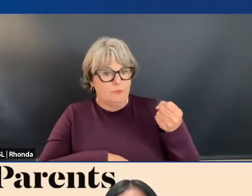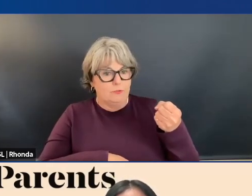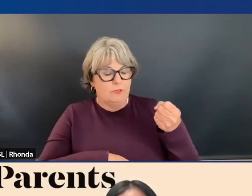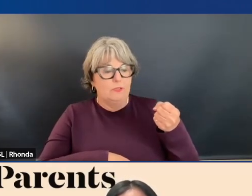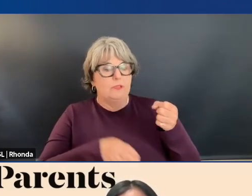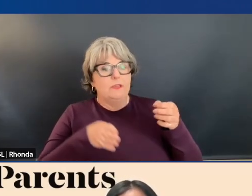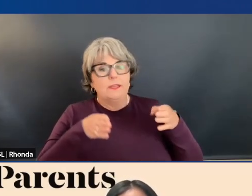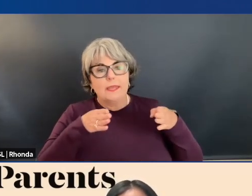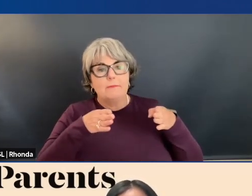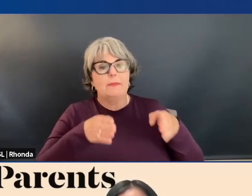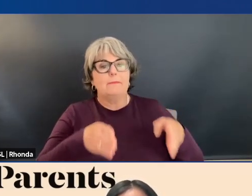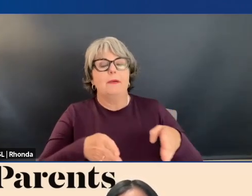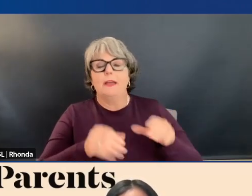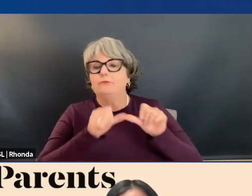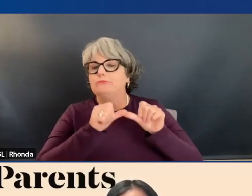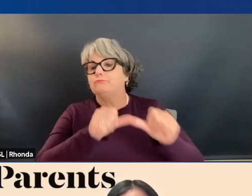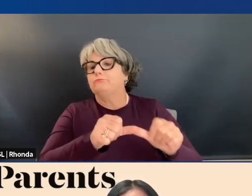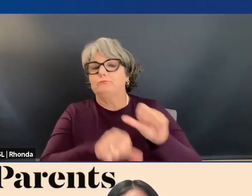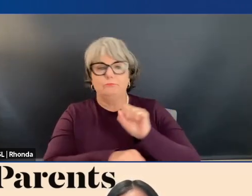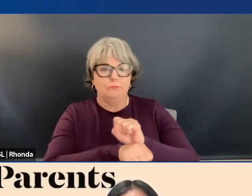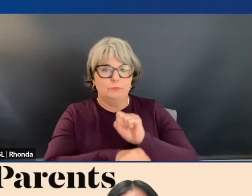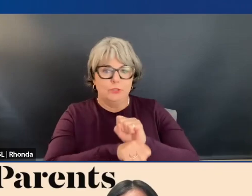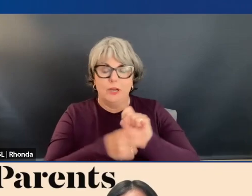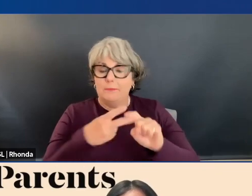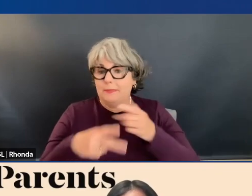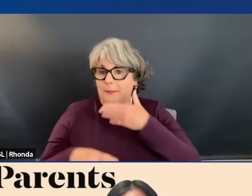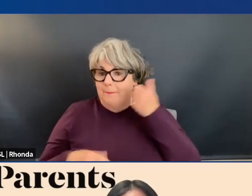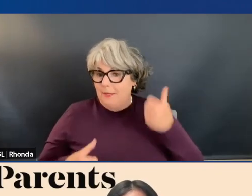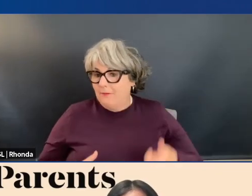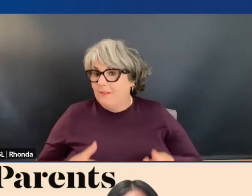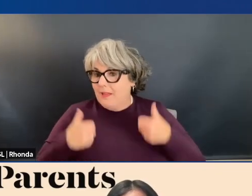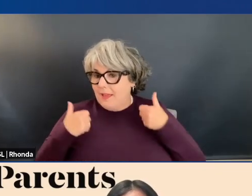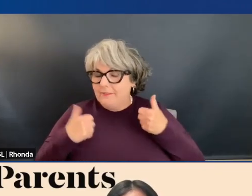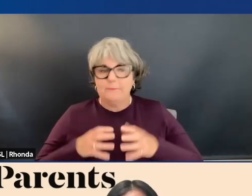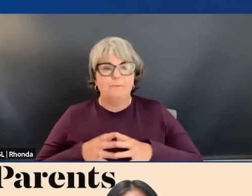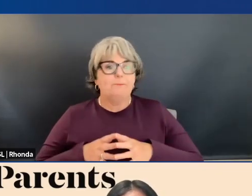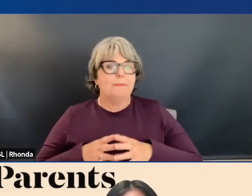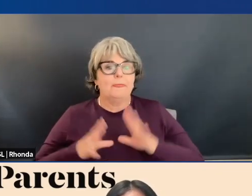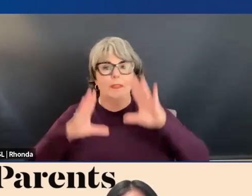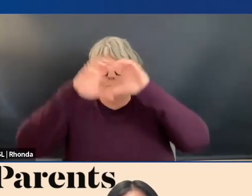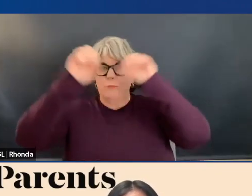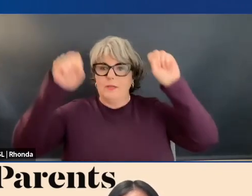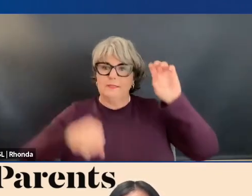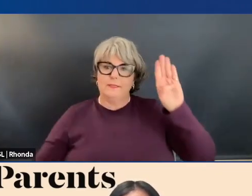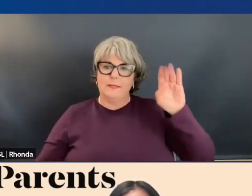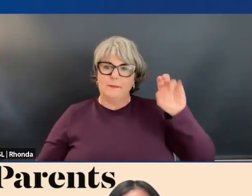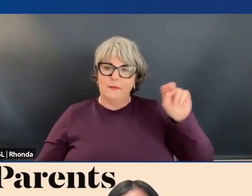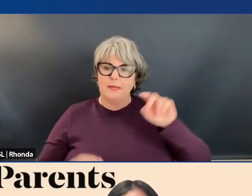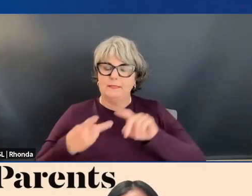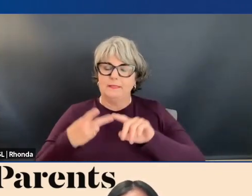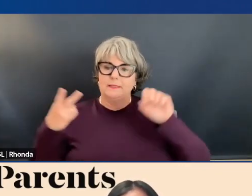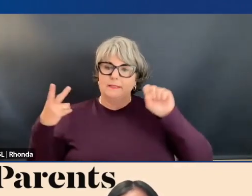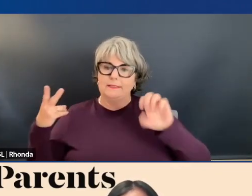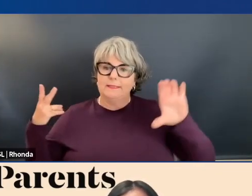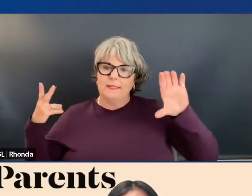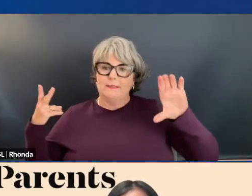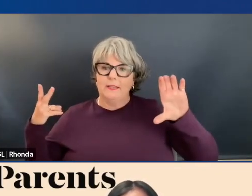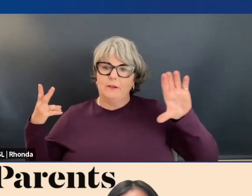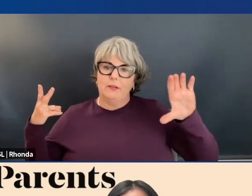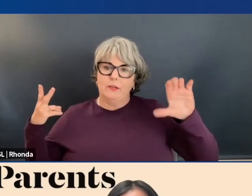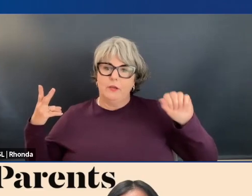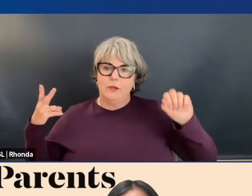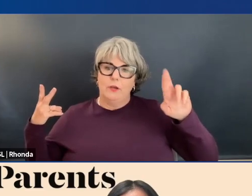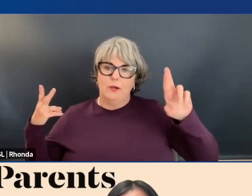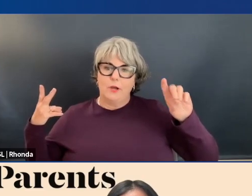path to a steady job and a better life. And President Biden, Secretary Cardona are committed to making sure that